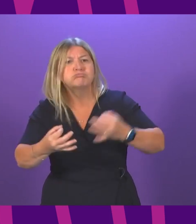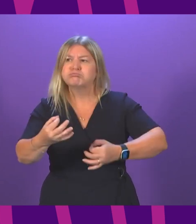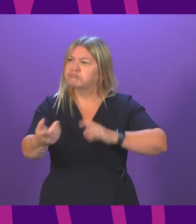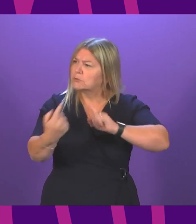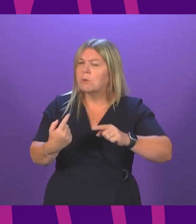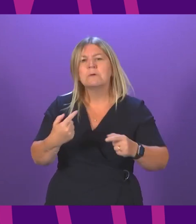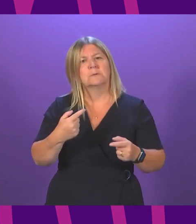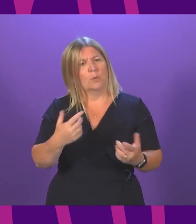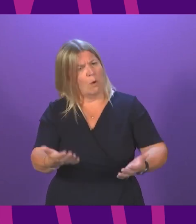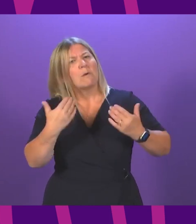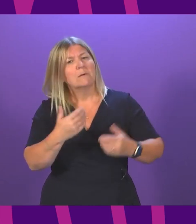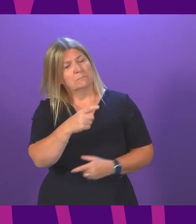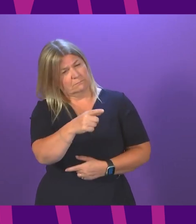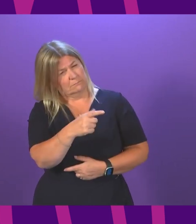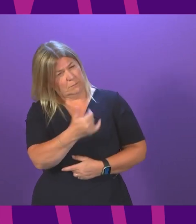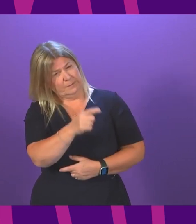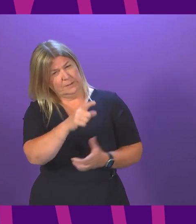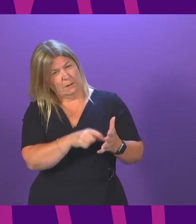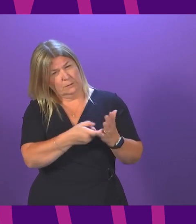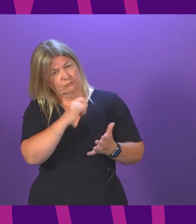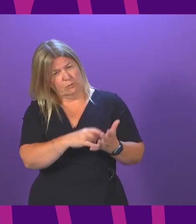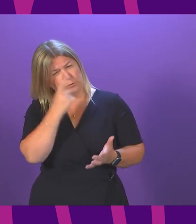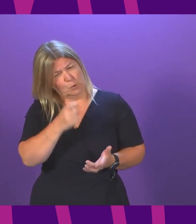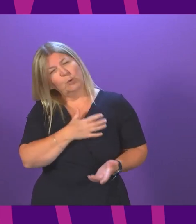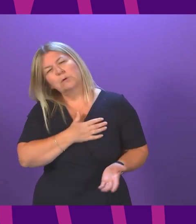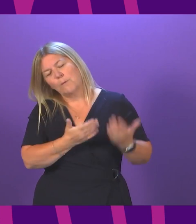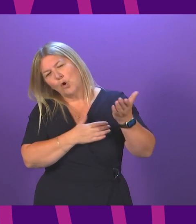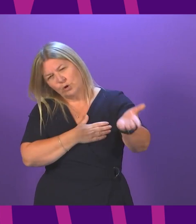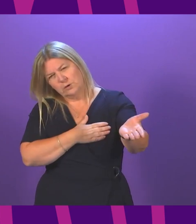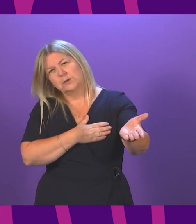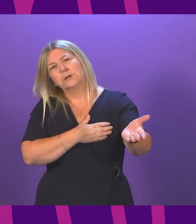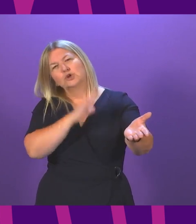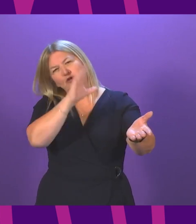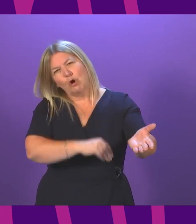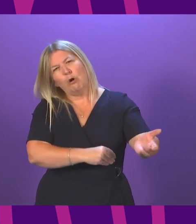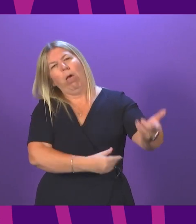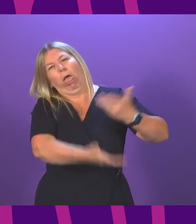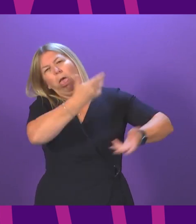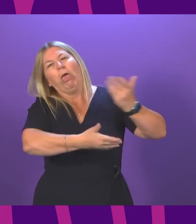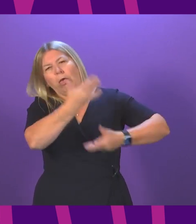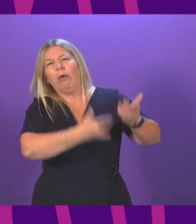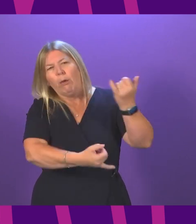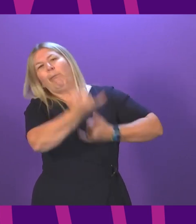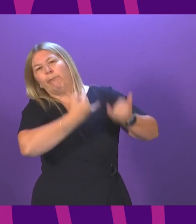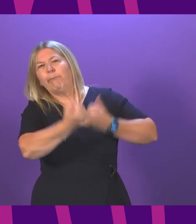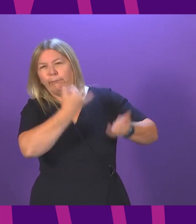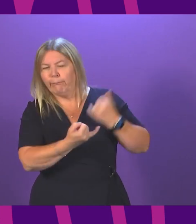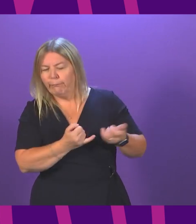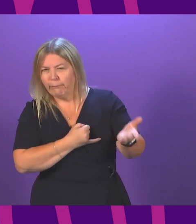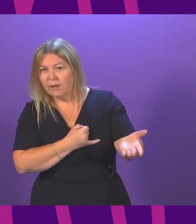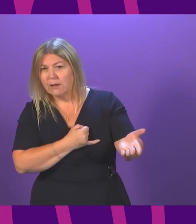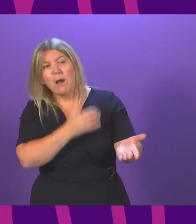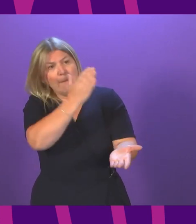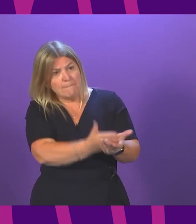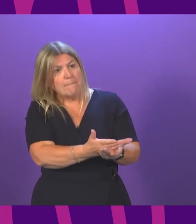that. But perhaps Douglas Ross can raise his game a little bit from screaming about U-turns and things like that and actually